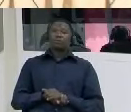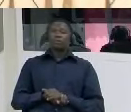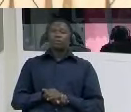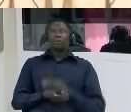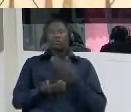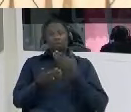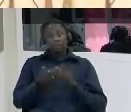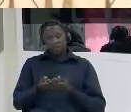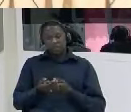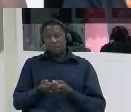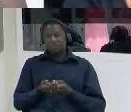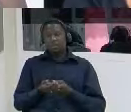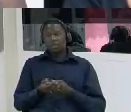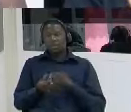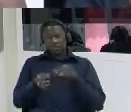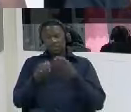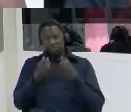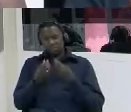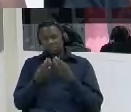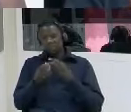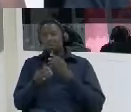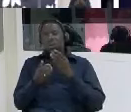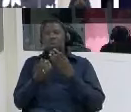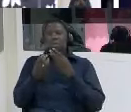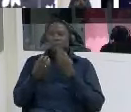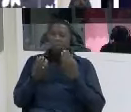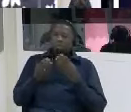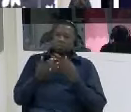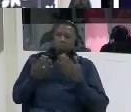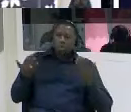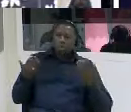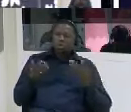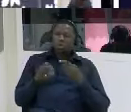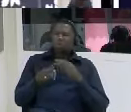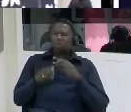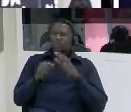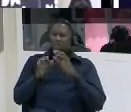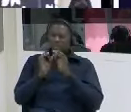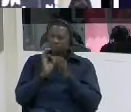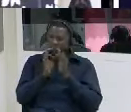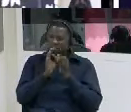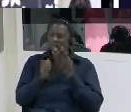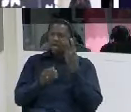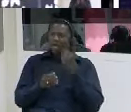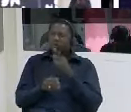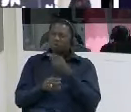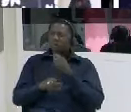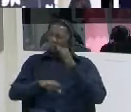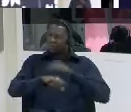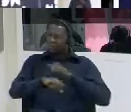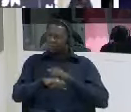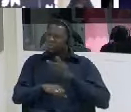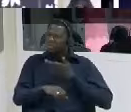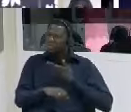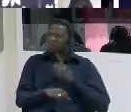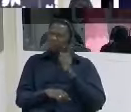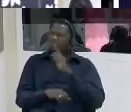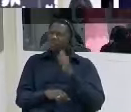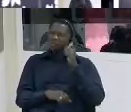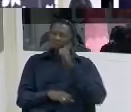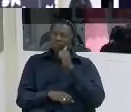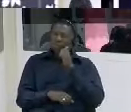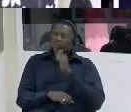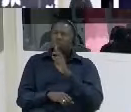please tell us um give us more details about how you were actually tortured what was used and um